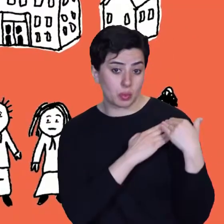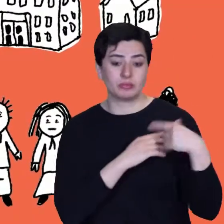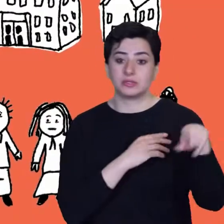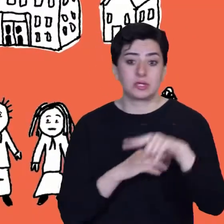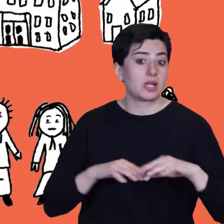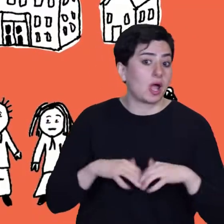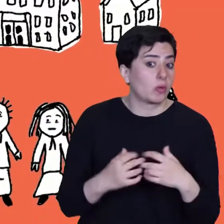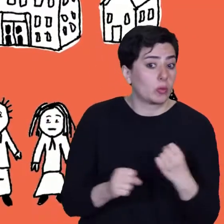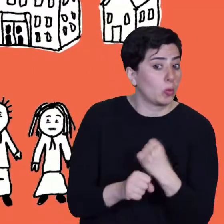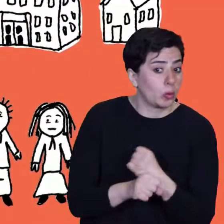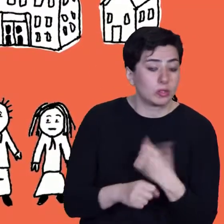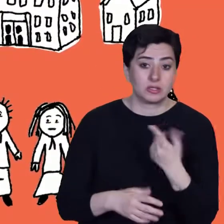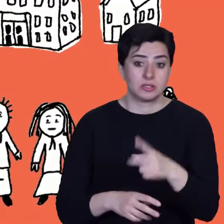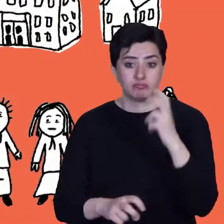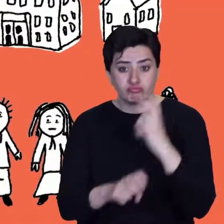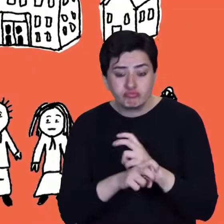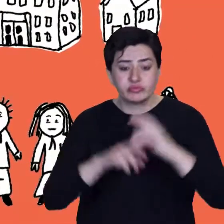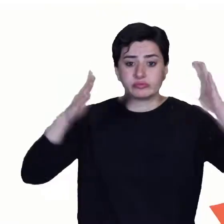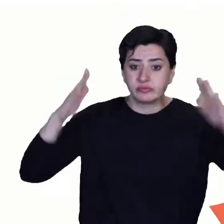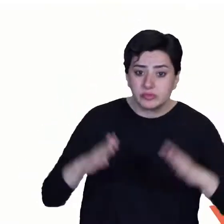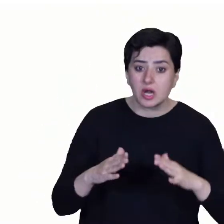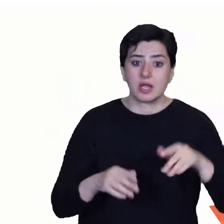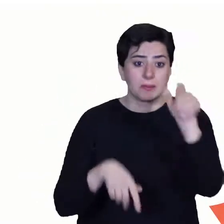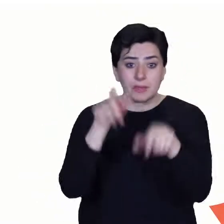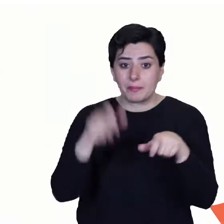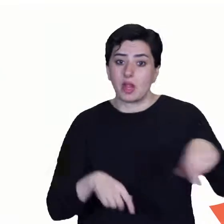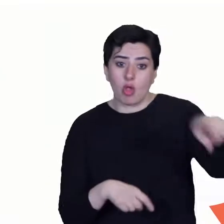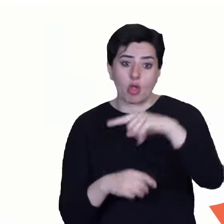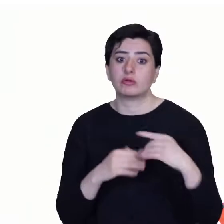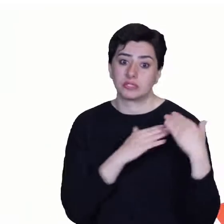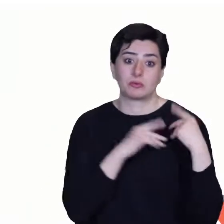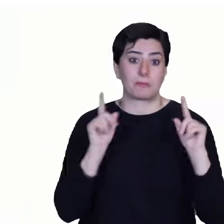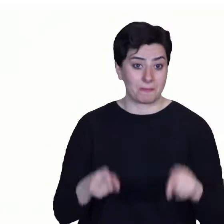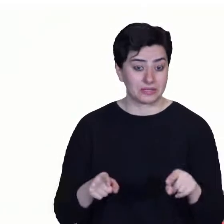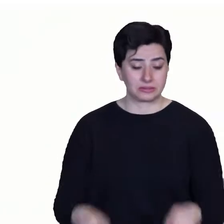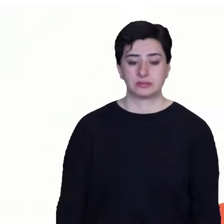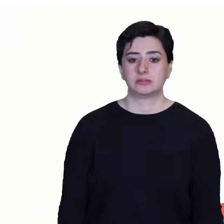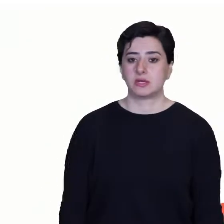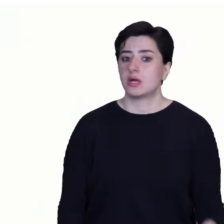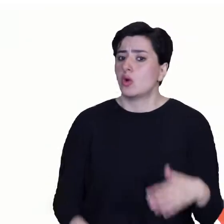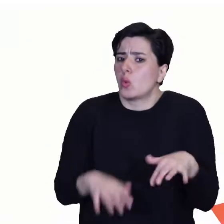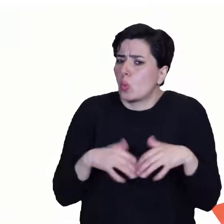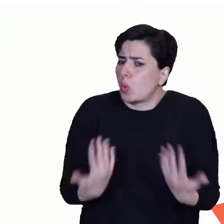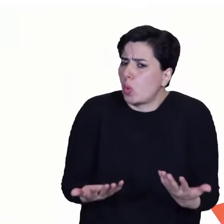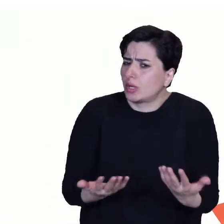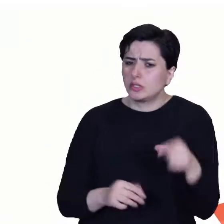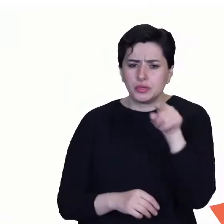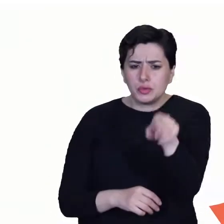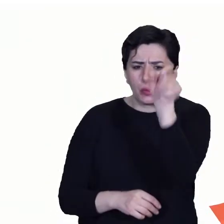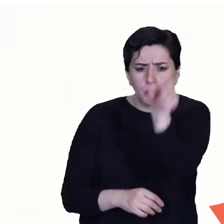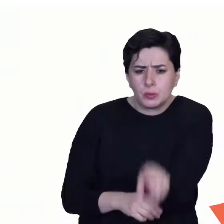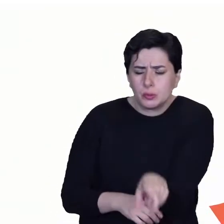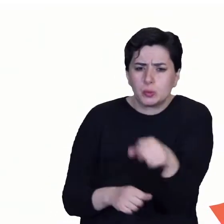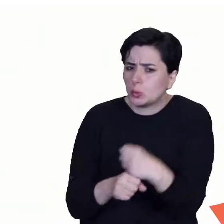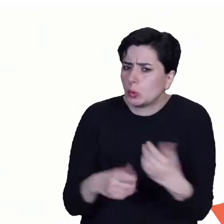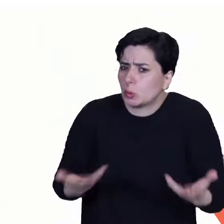do. Disaster, risk reduction is everyone's business. The superhero boy has a megaphone in his head. What's Worldwide, there are